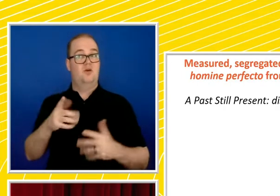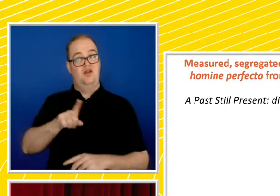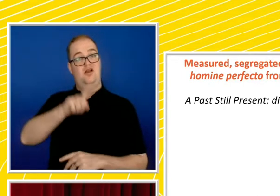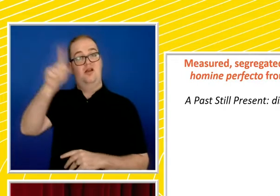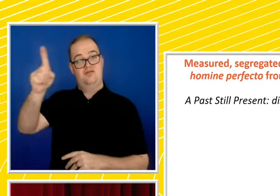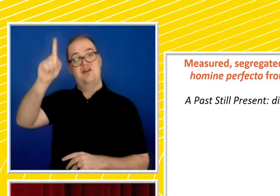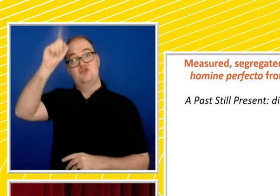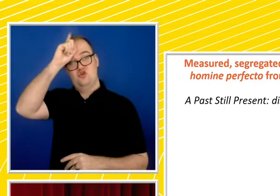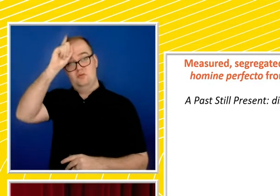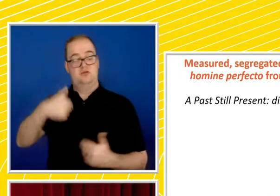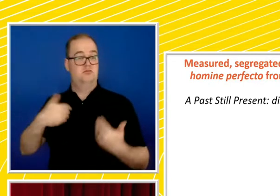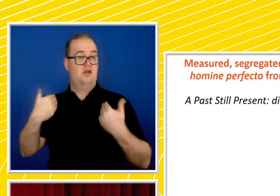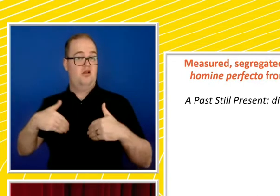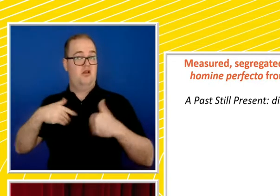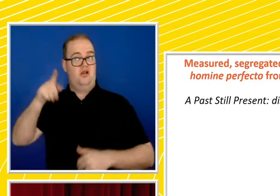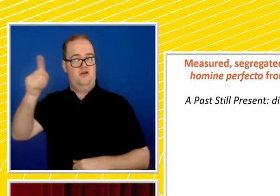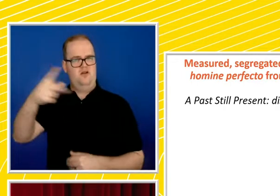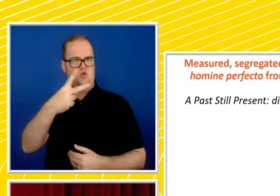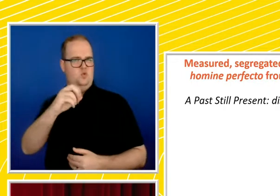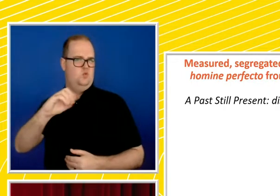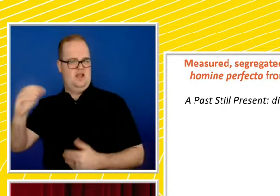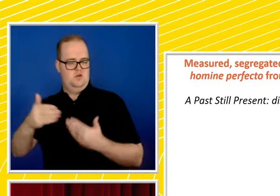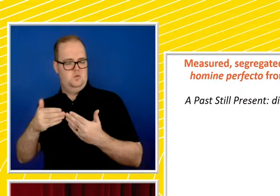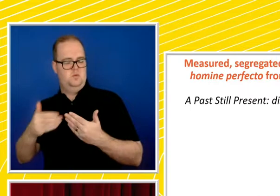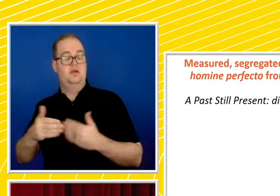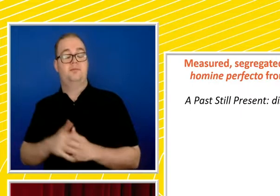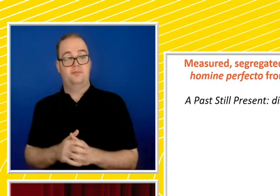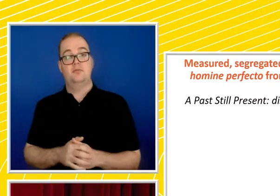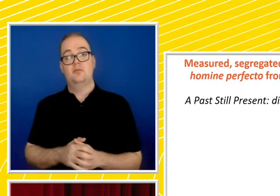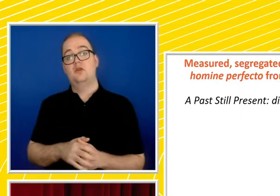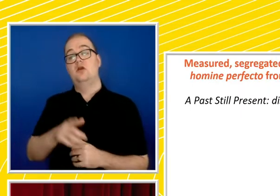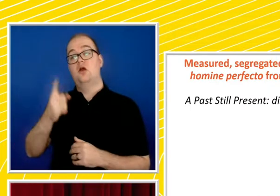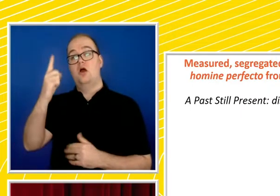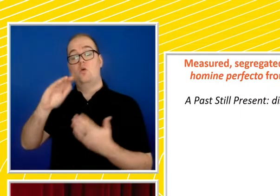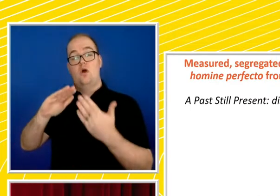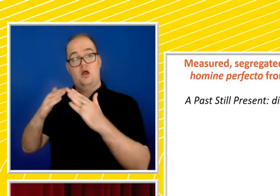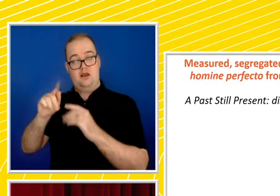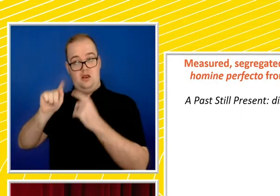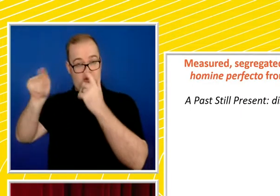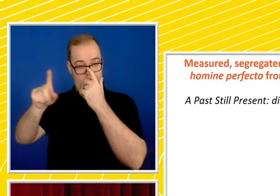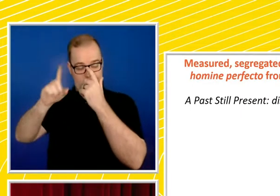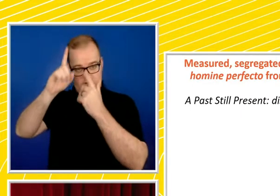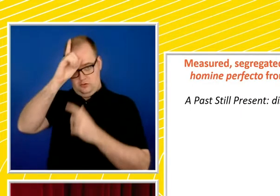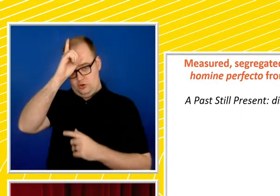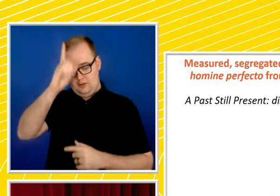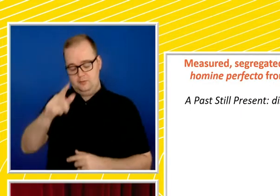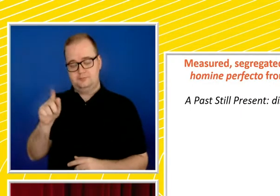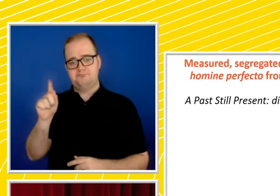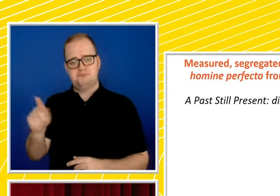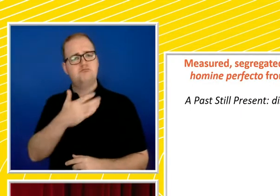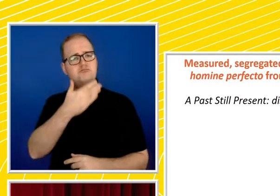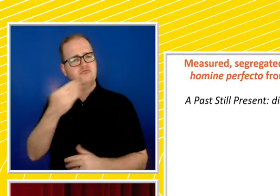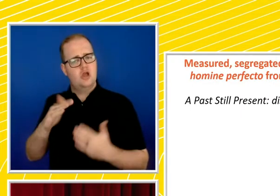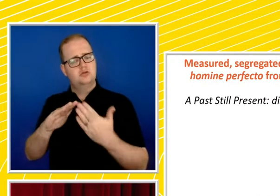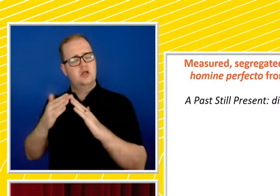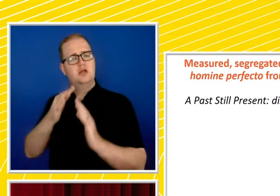road, or rather up the River Elbe, is the town of Piena. And Piena is an attractive little town to go to